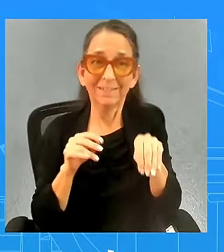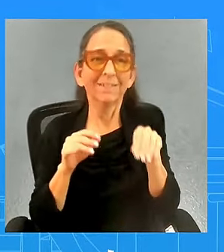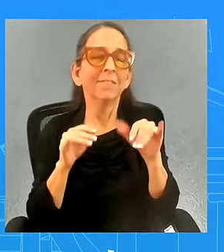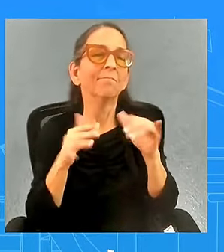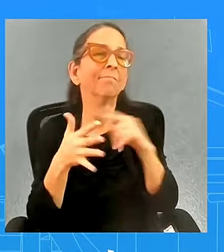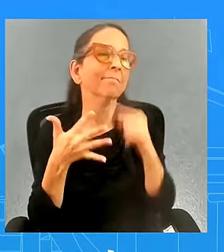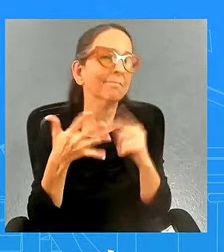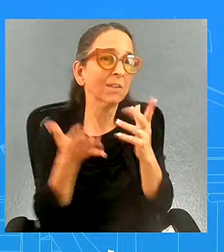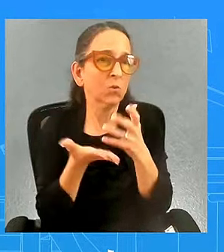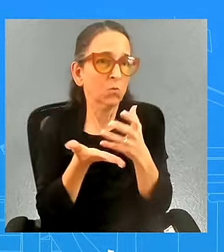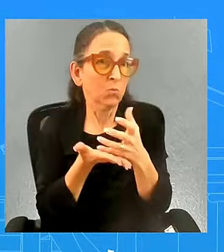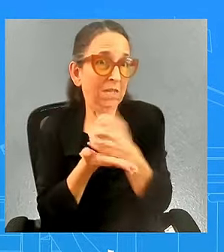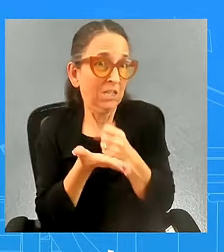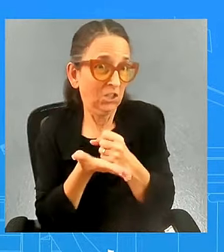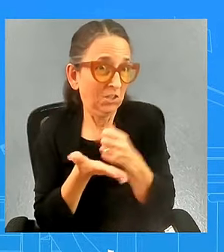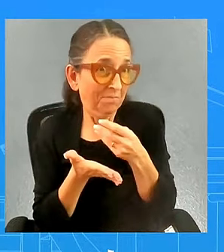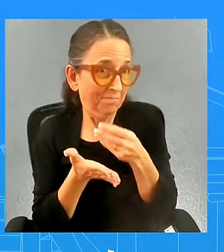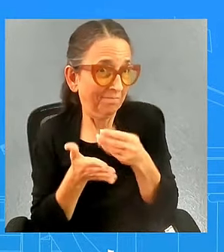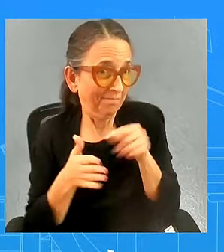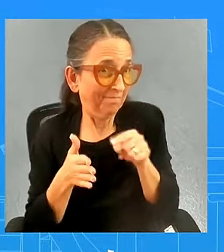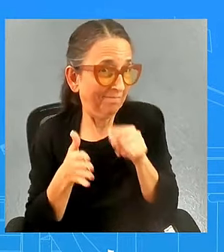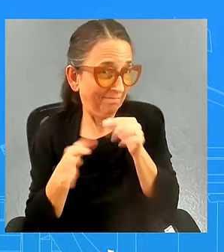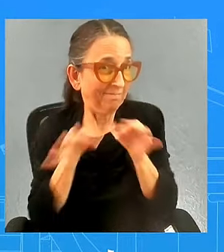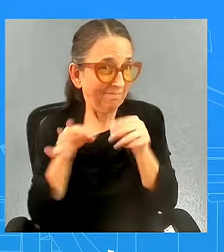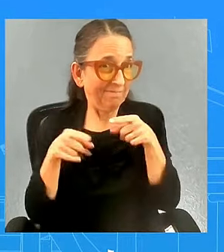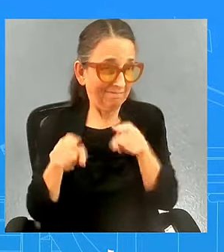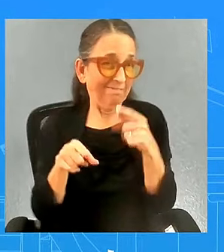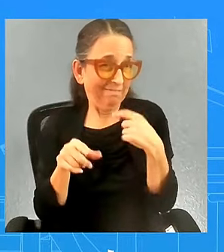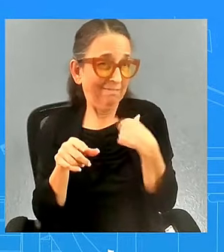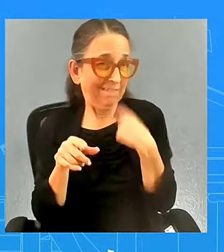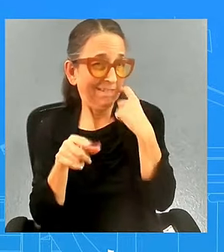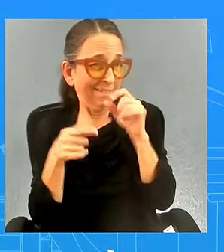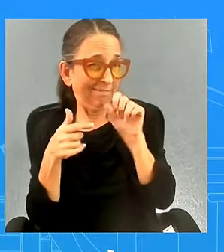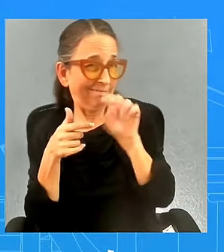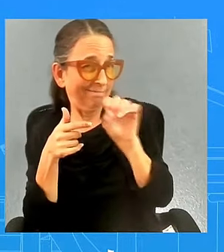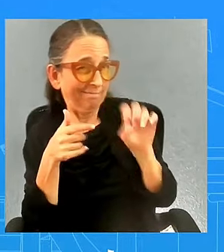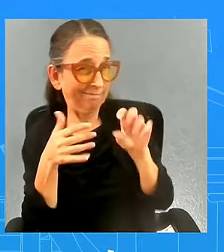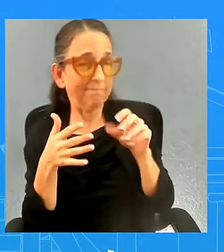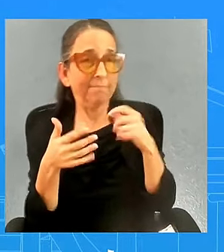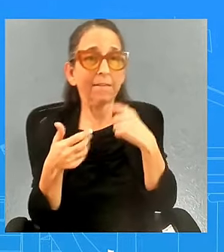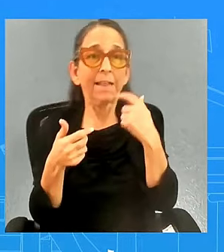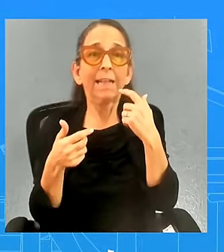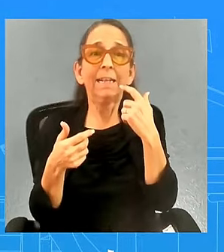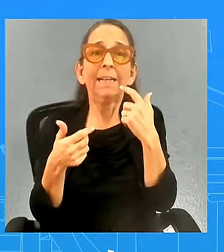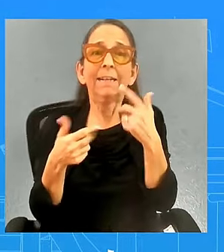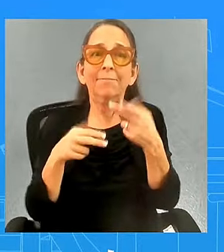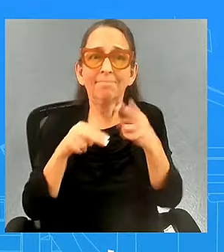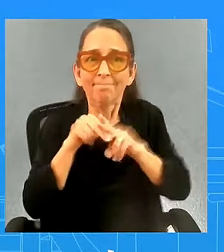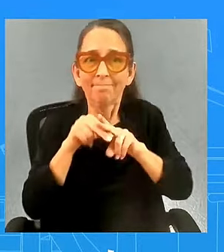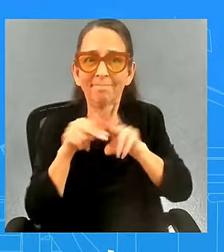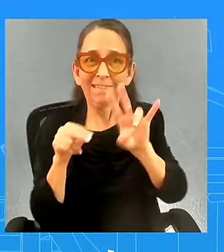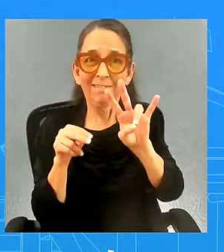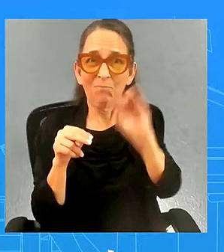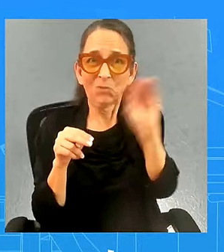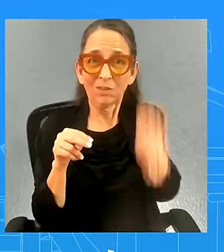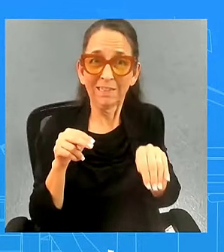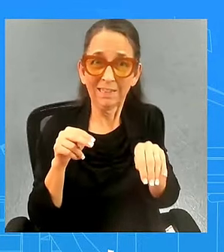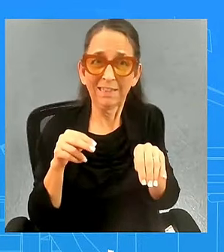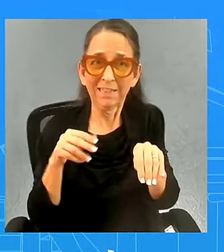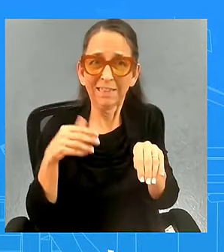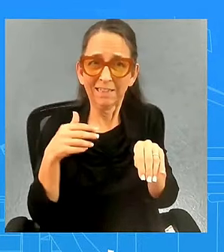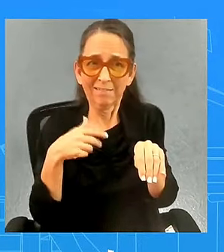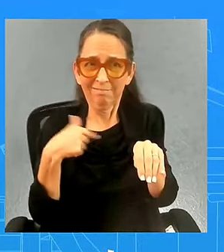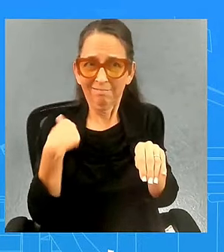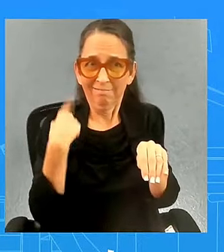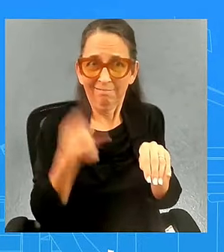this recovery this is an article from the media this week we saw i think growth rates of you know seven percent over this over this recent period so you